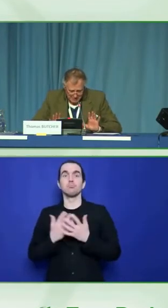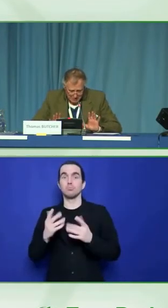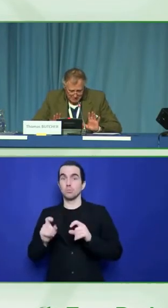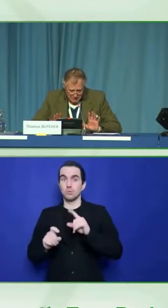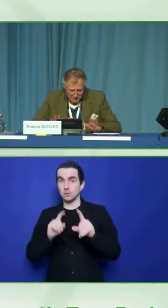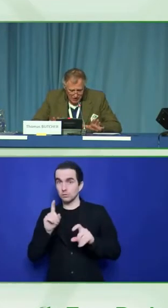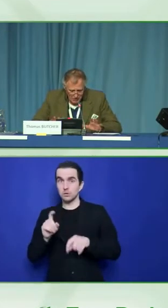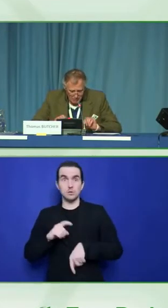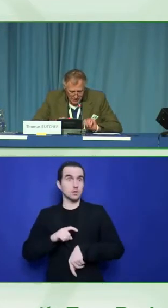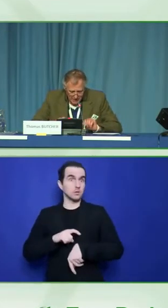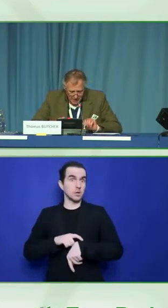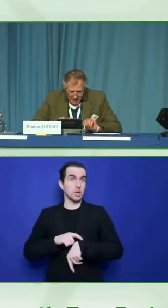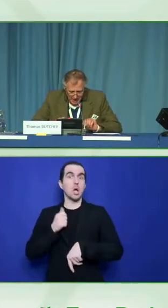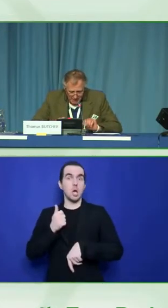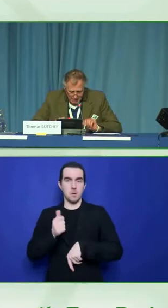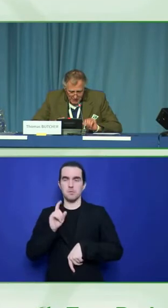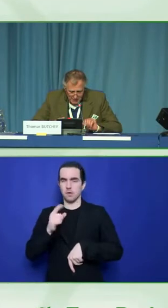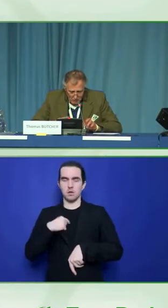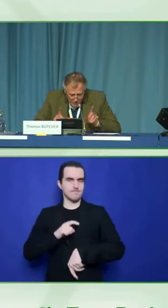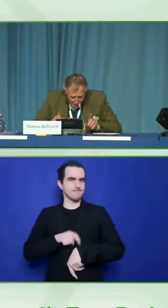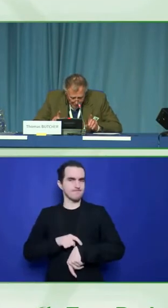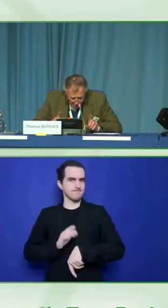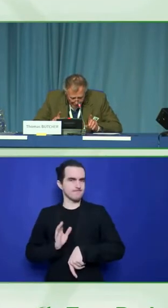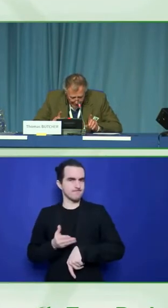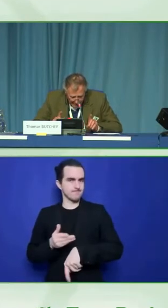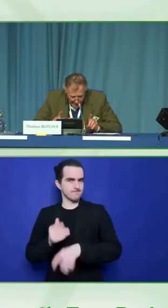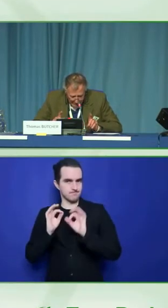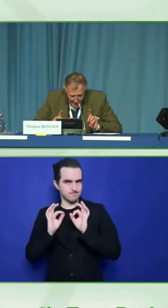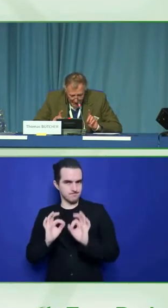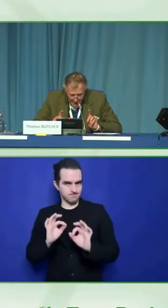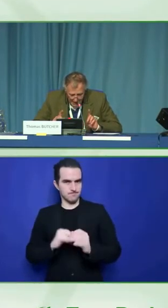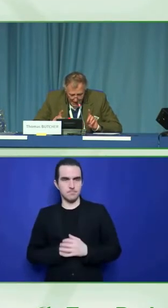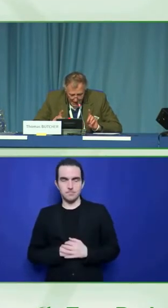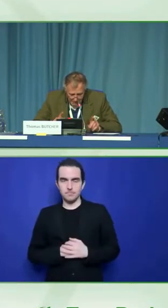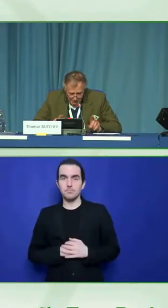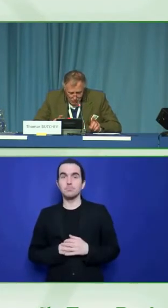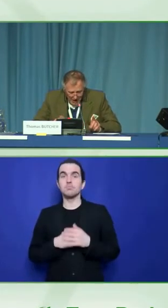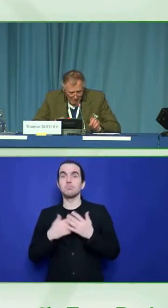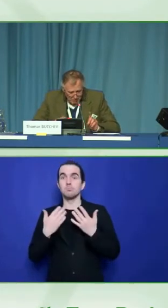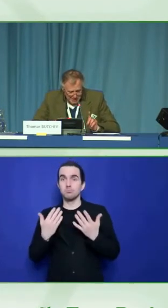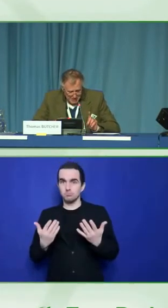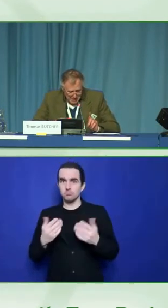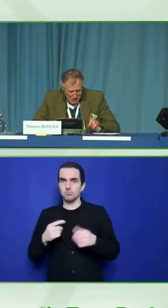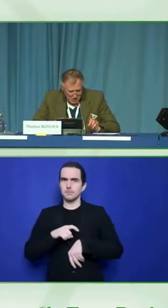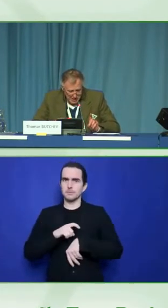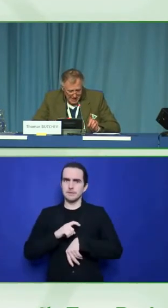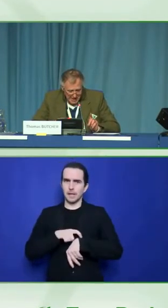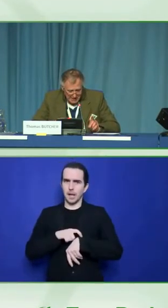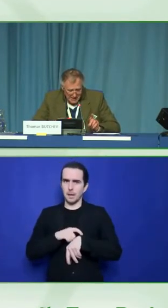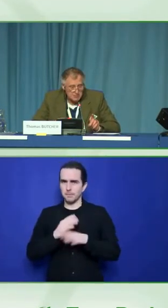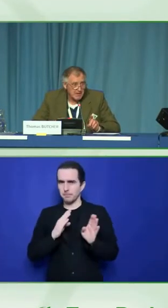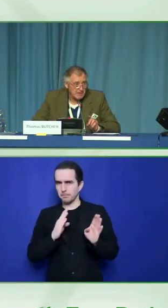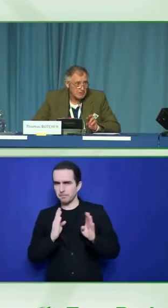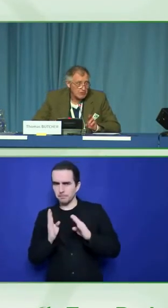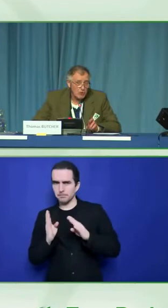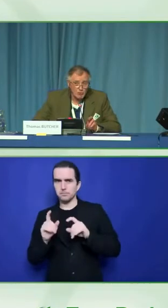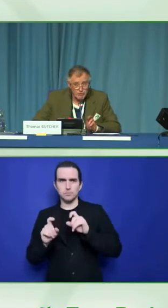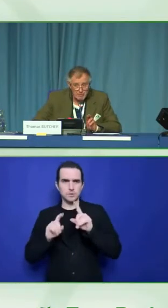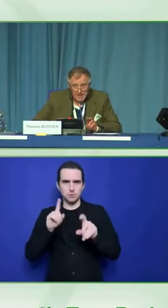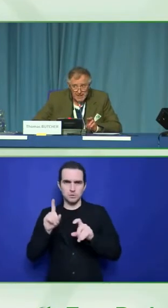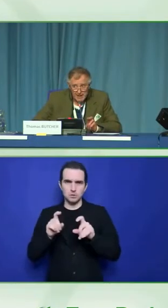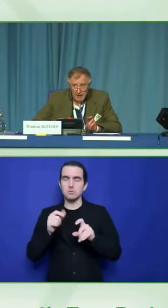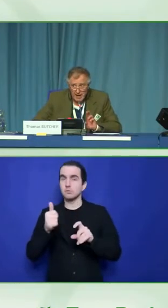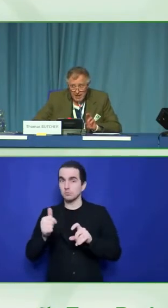statements. So, oh, just one more thing. If you have a presentation and it's being